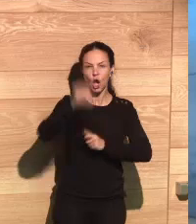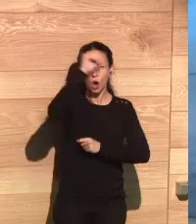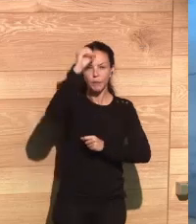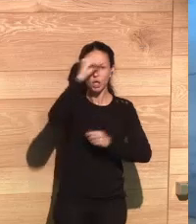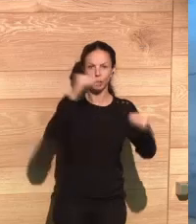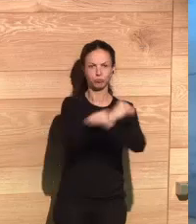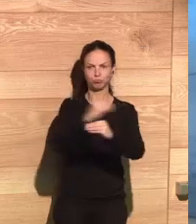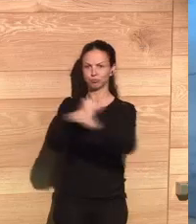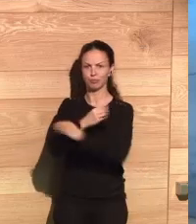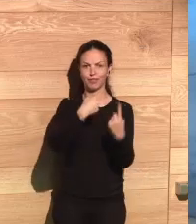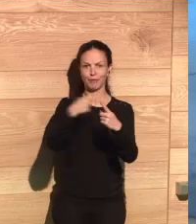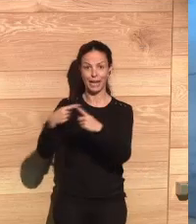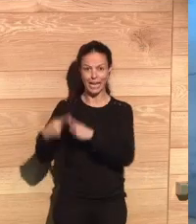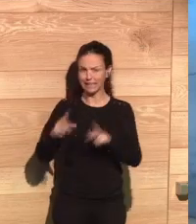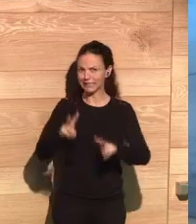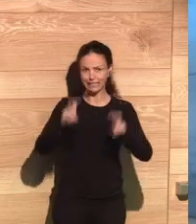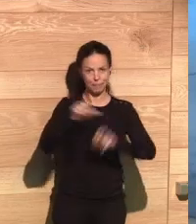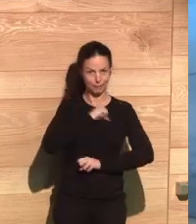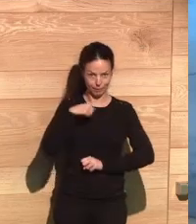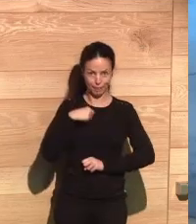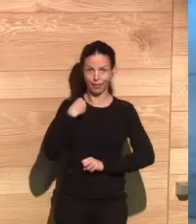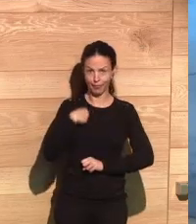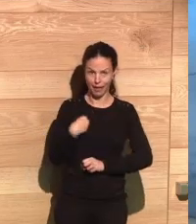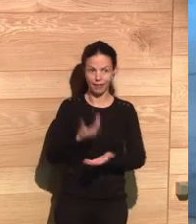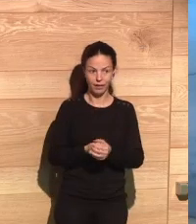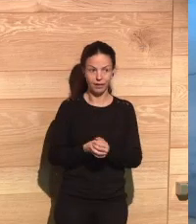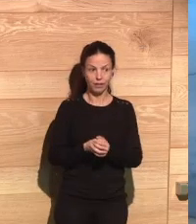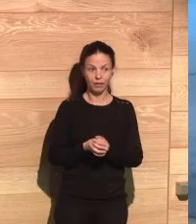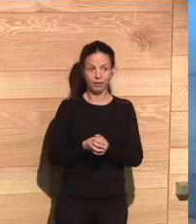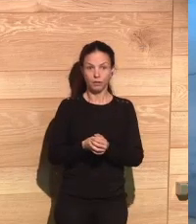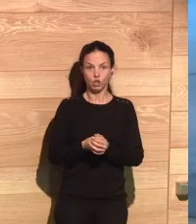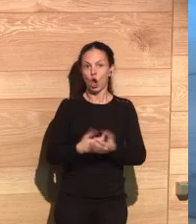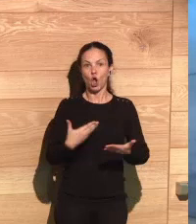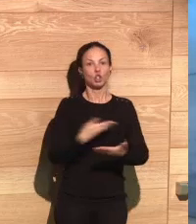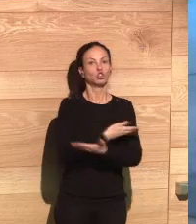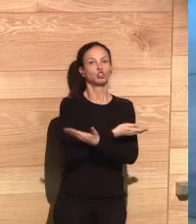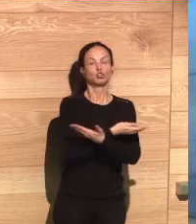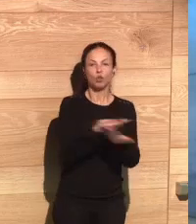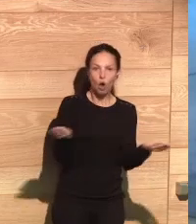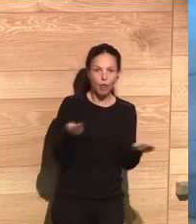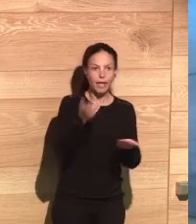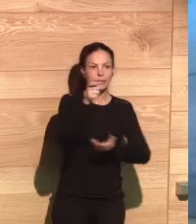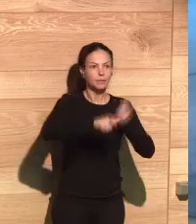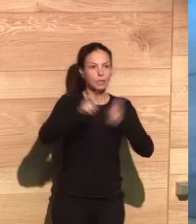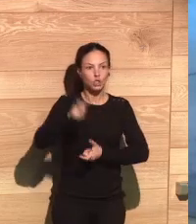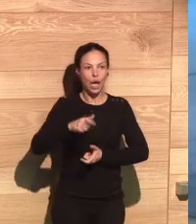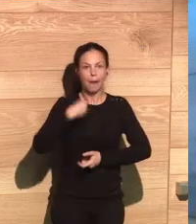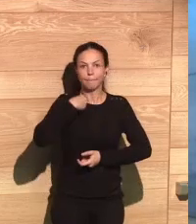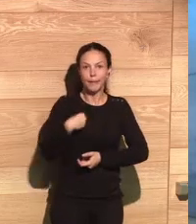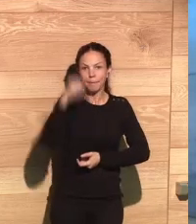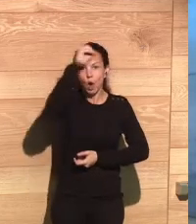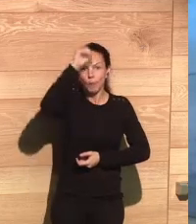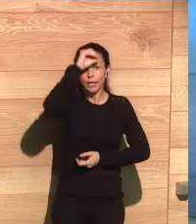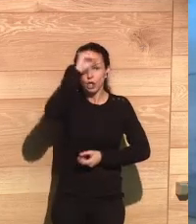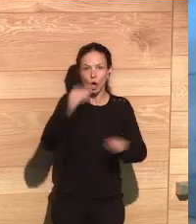obvious that for every person there's going to be one outcome that seems acceptable. But some of the work that I